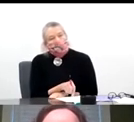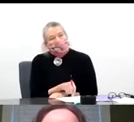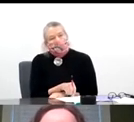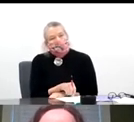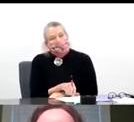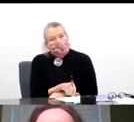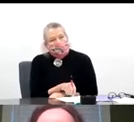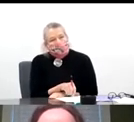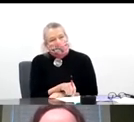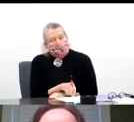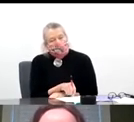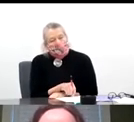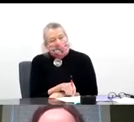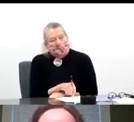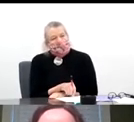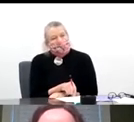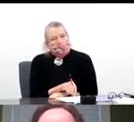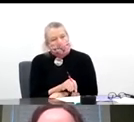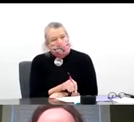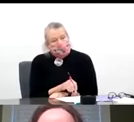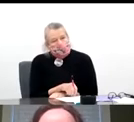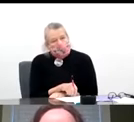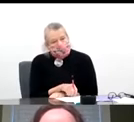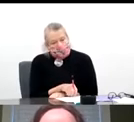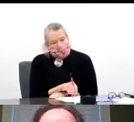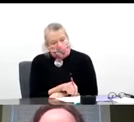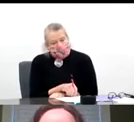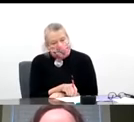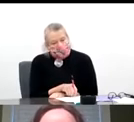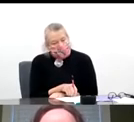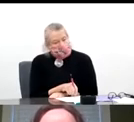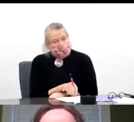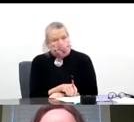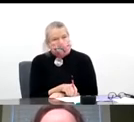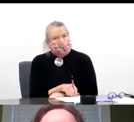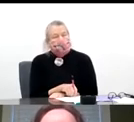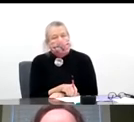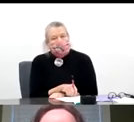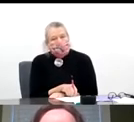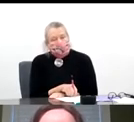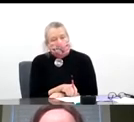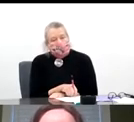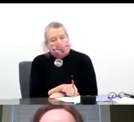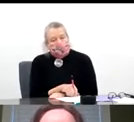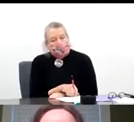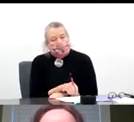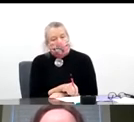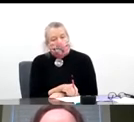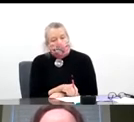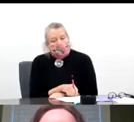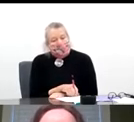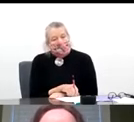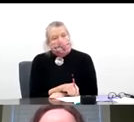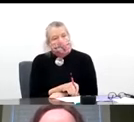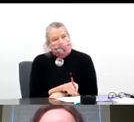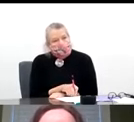of the National Academy of Science. Dr. Fauci, I communicated with him last week, he